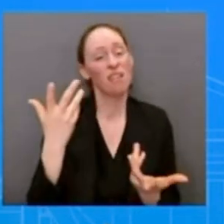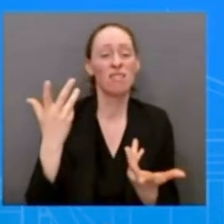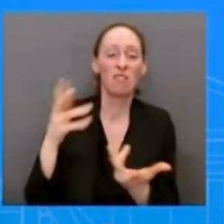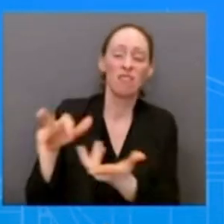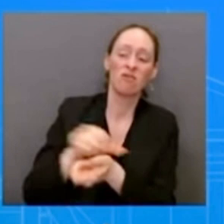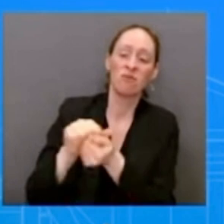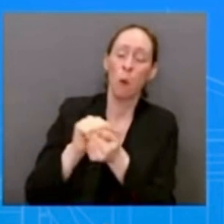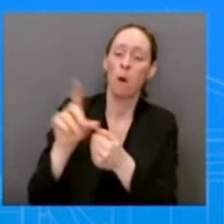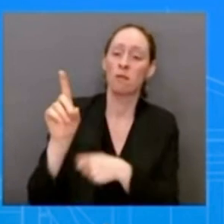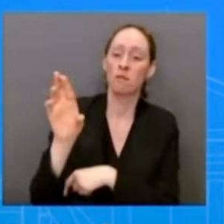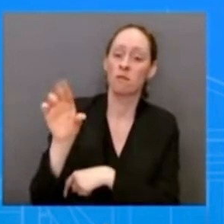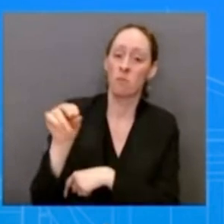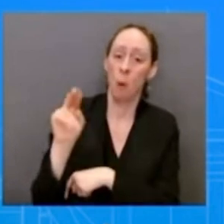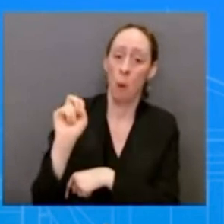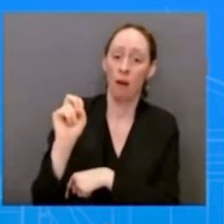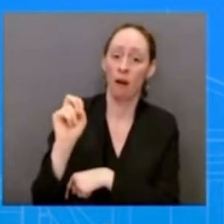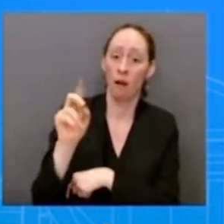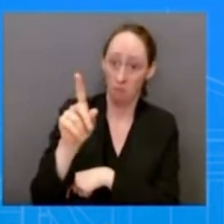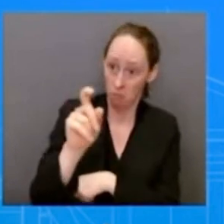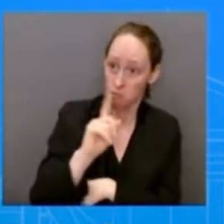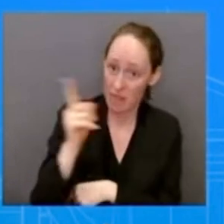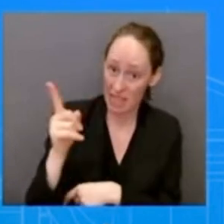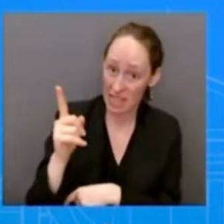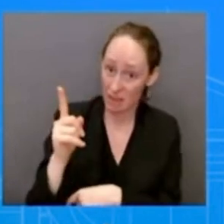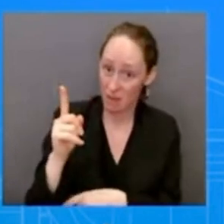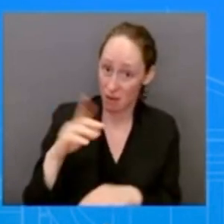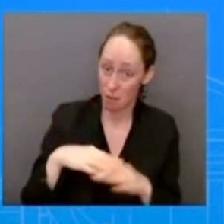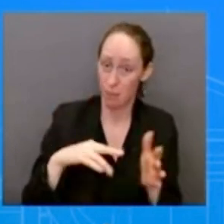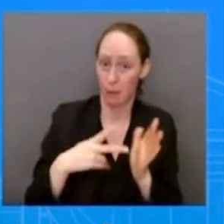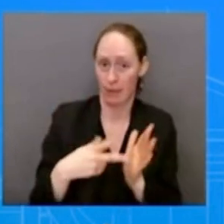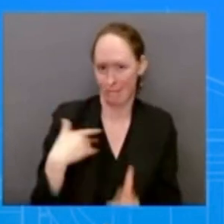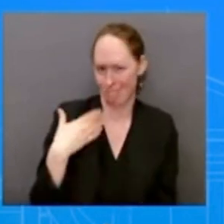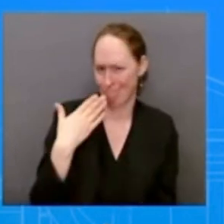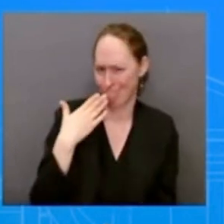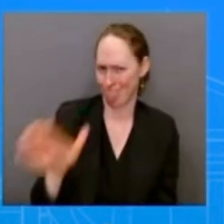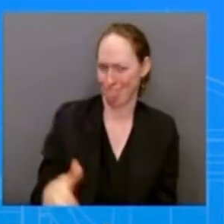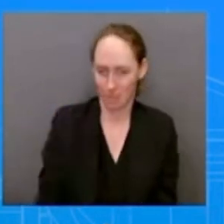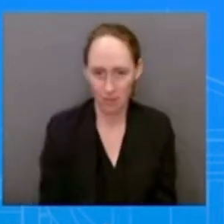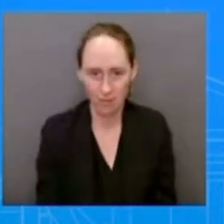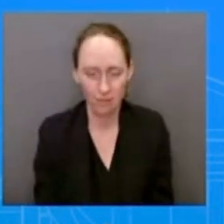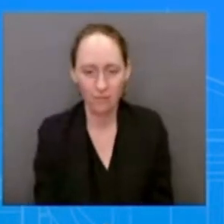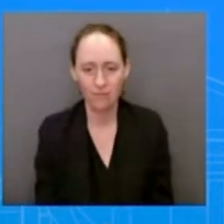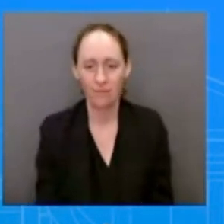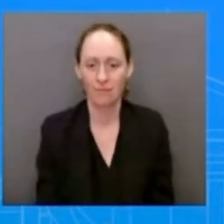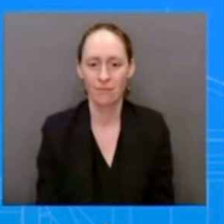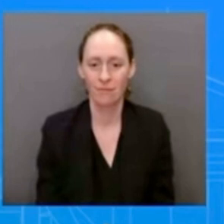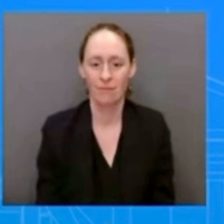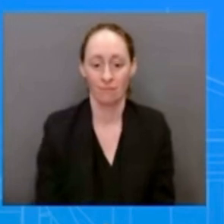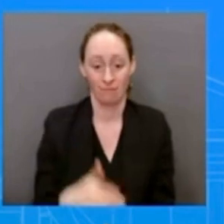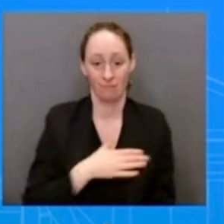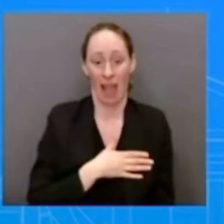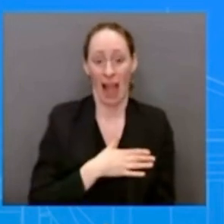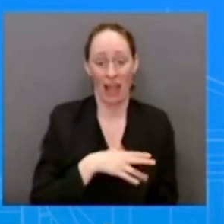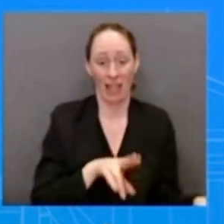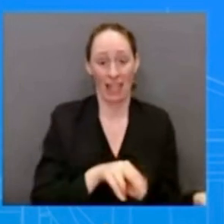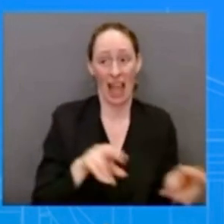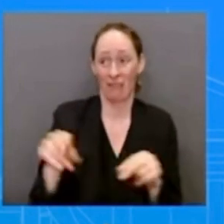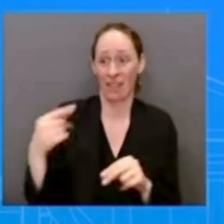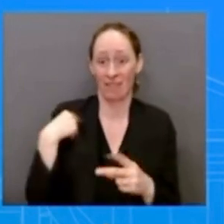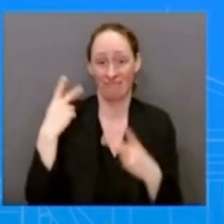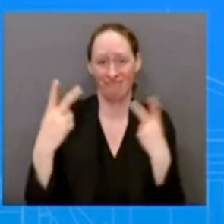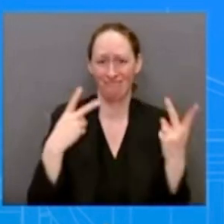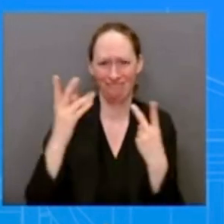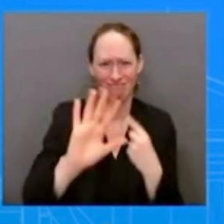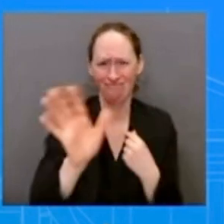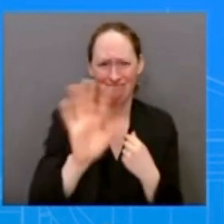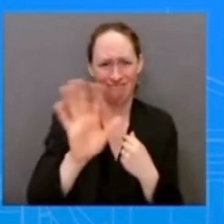in the navy i grew up in you don't want to hit anything hitting anything's bad for you so like i i i